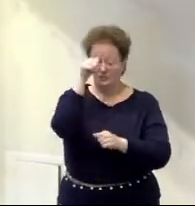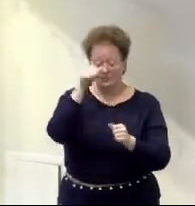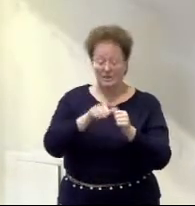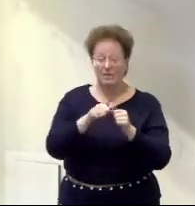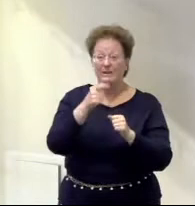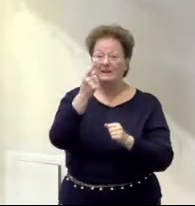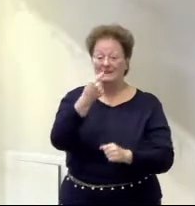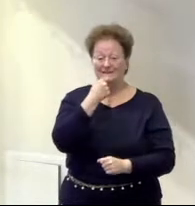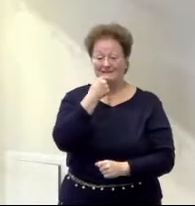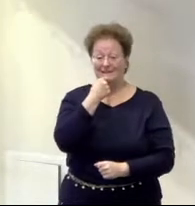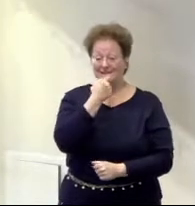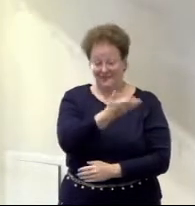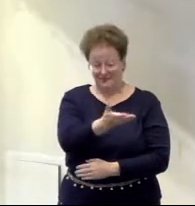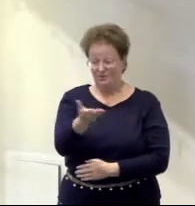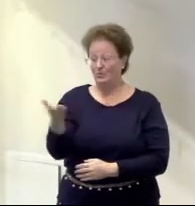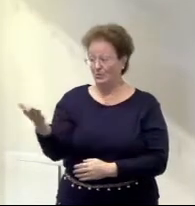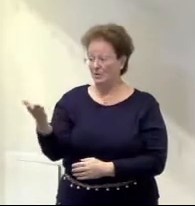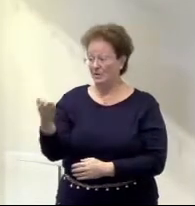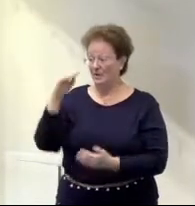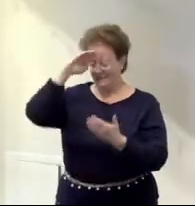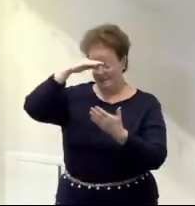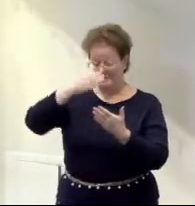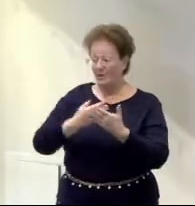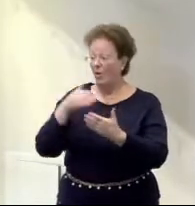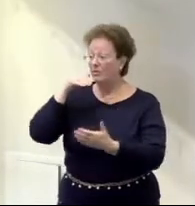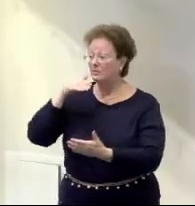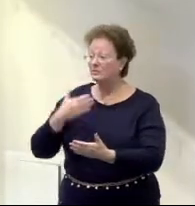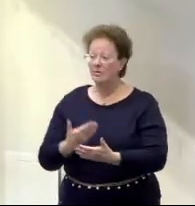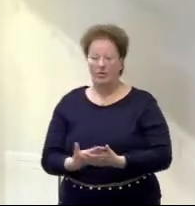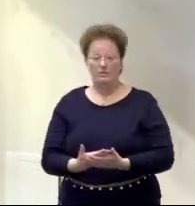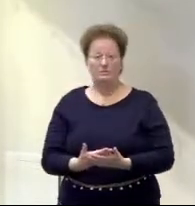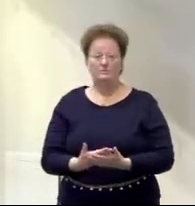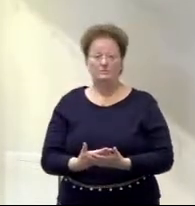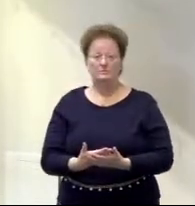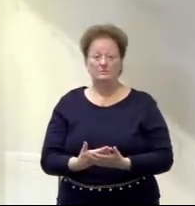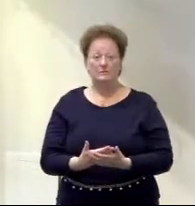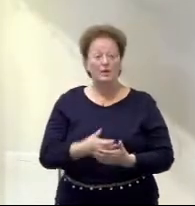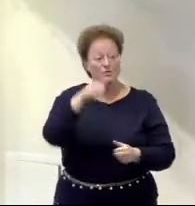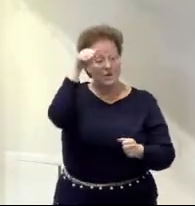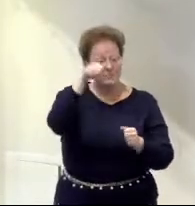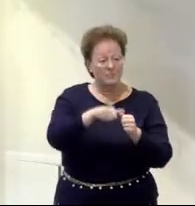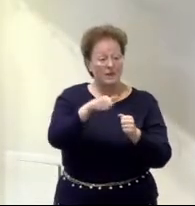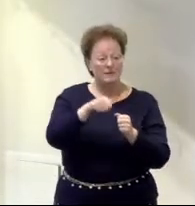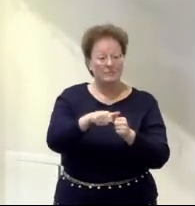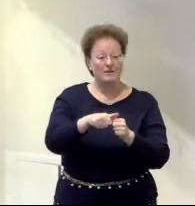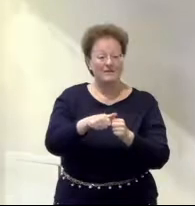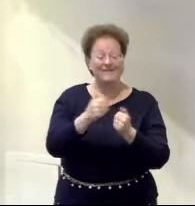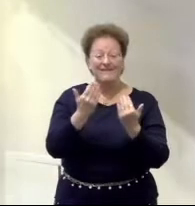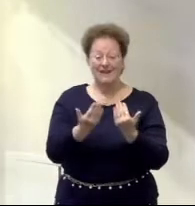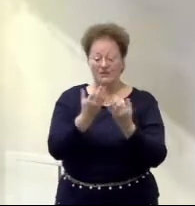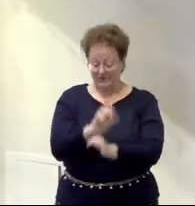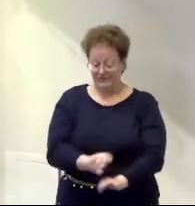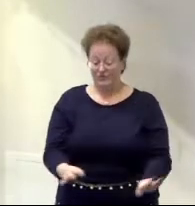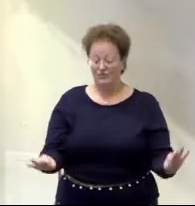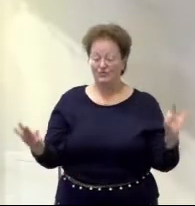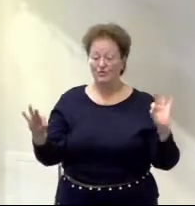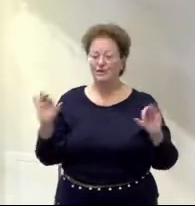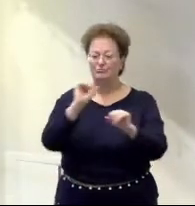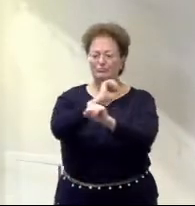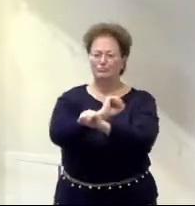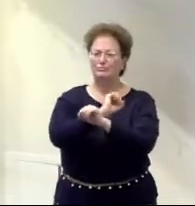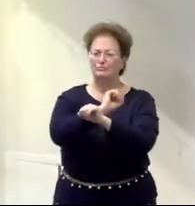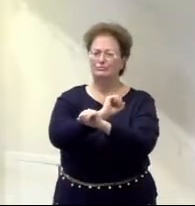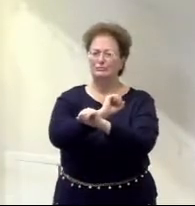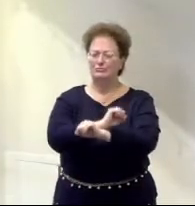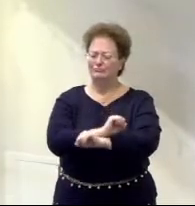you to be in baptism, his son or his daughter. Remember that you're now freed from slavery to sin and death